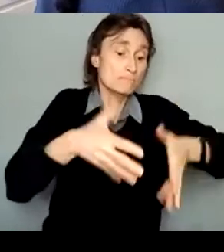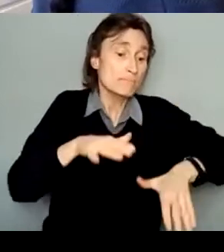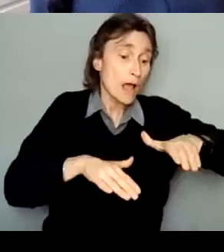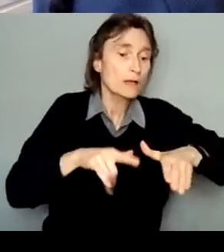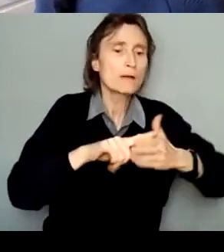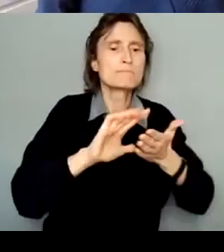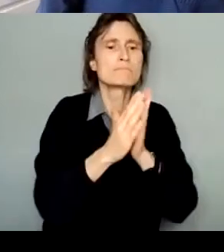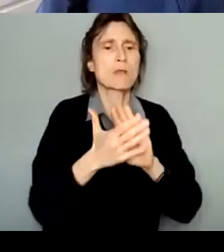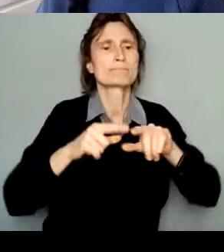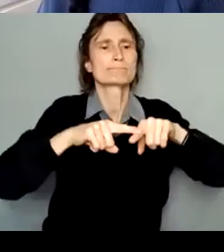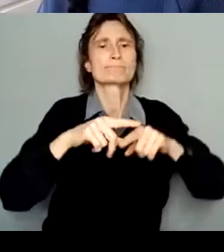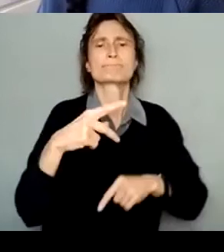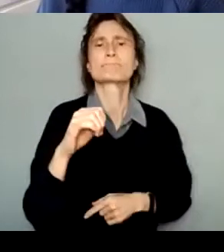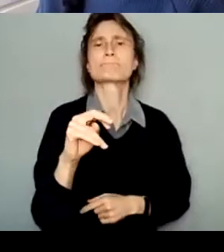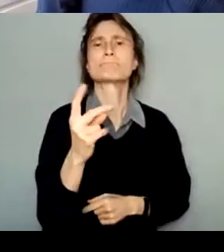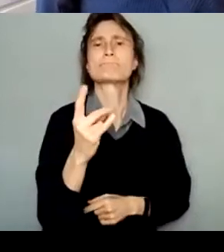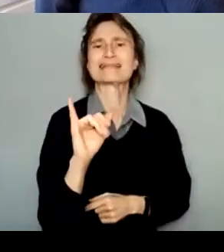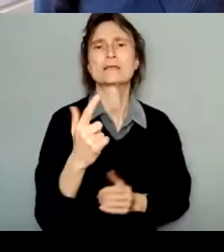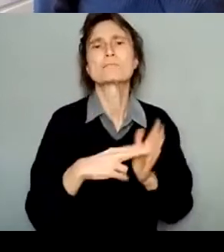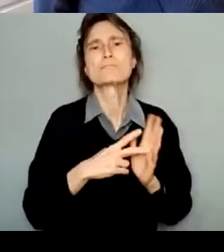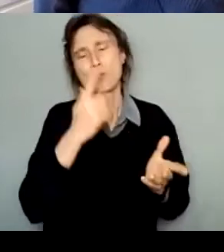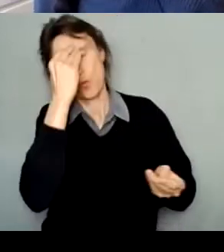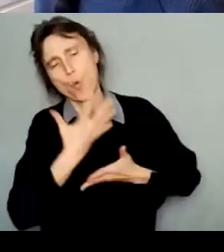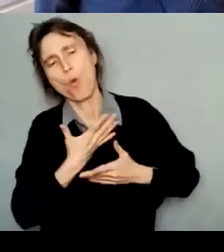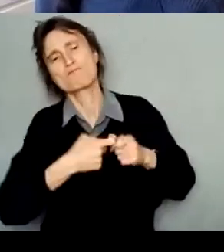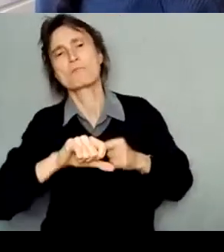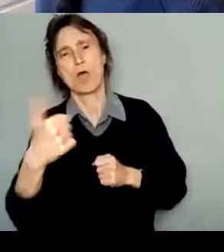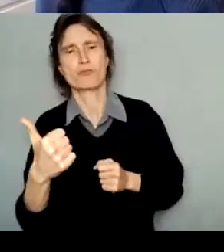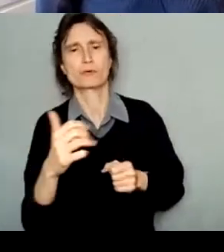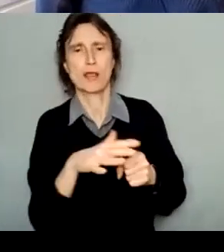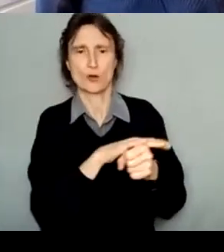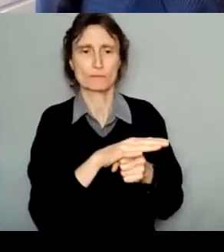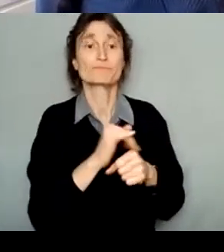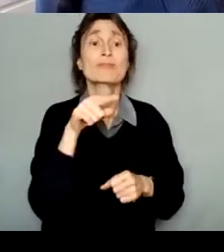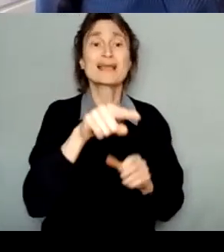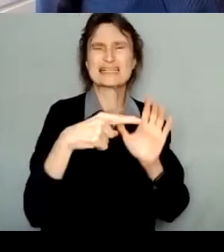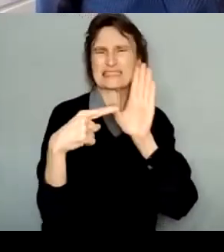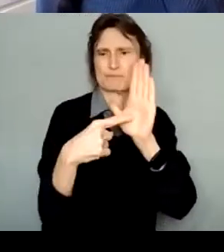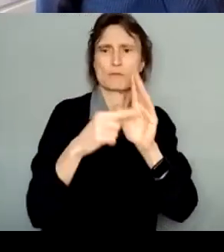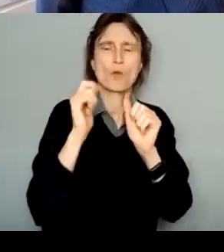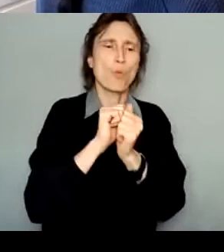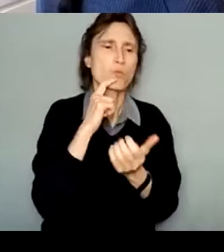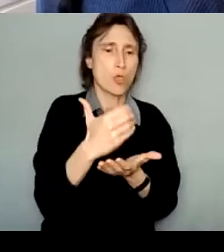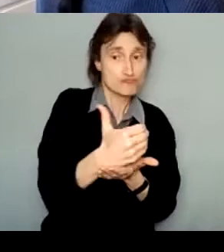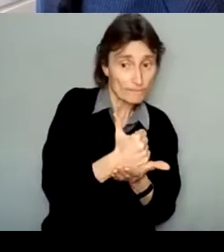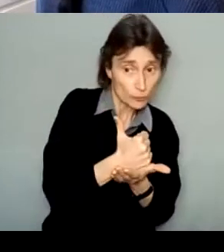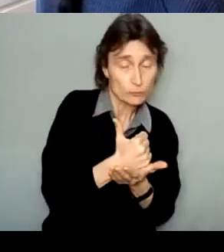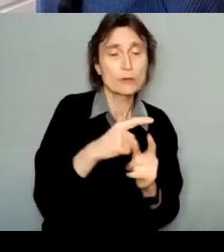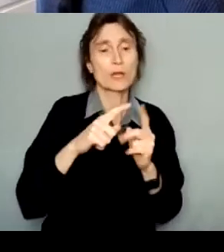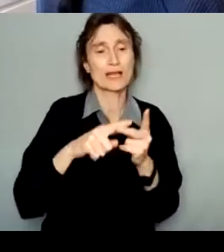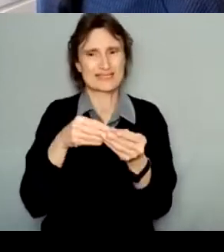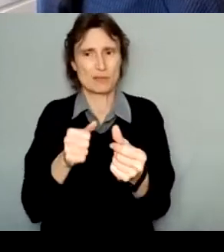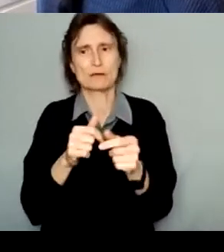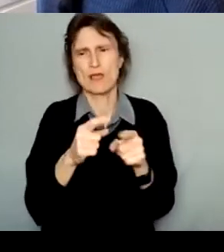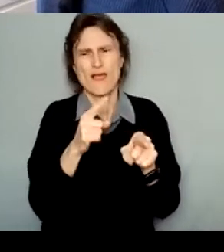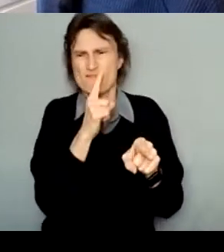Okay, so here are some examples of revenues and expenses within a very fake project budget that